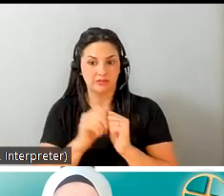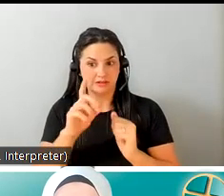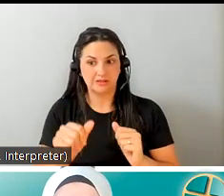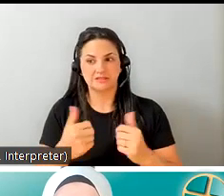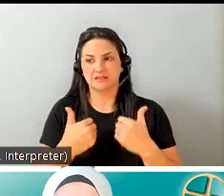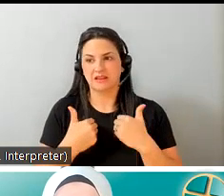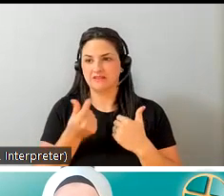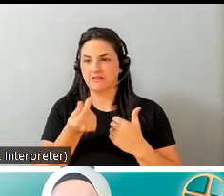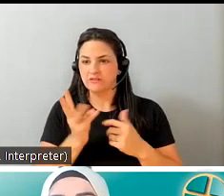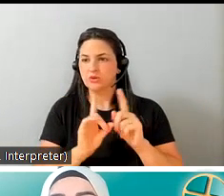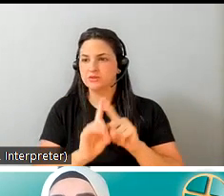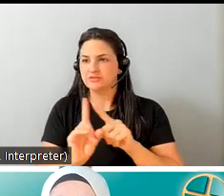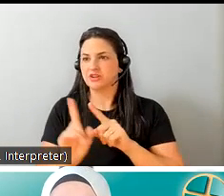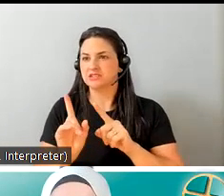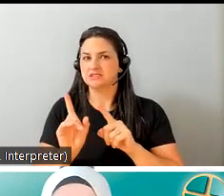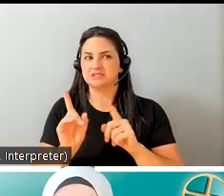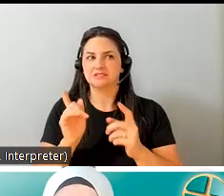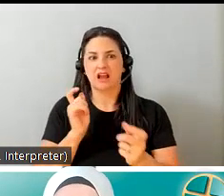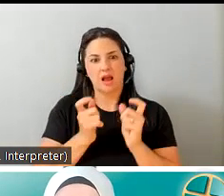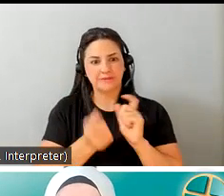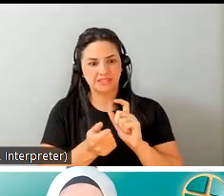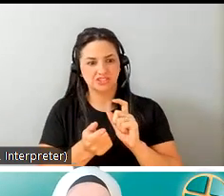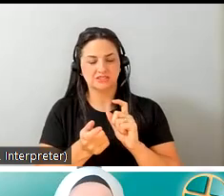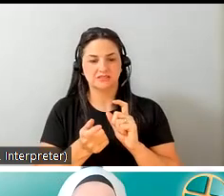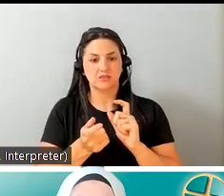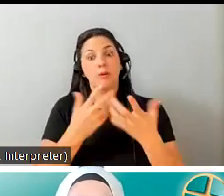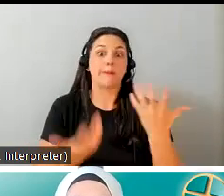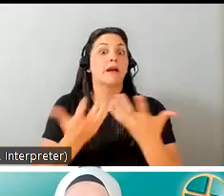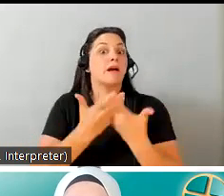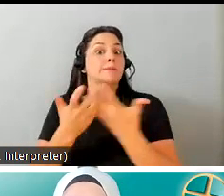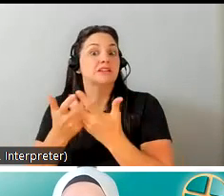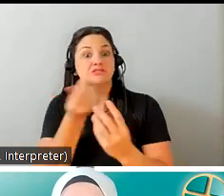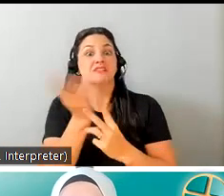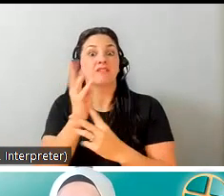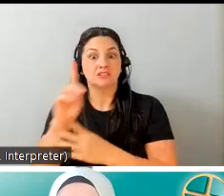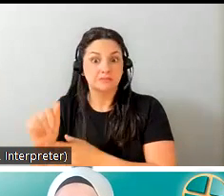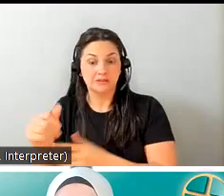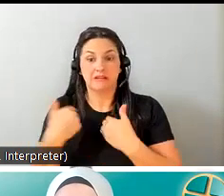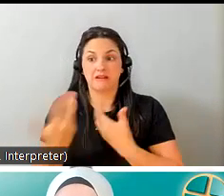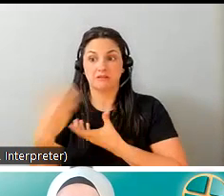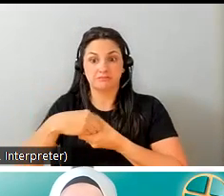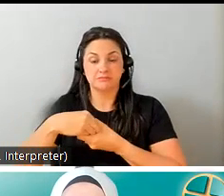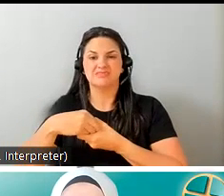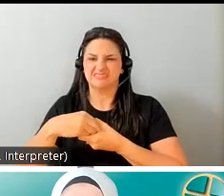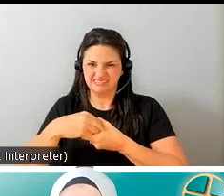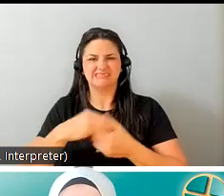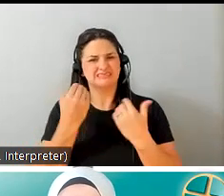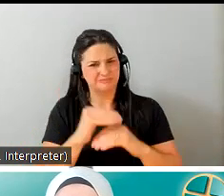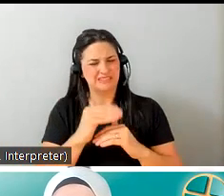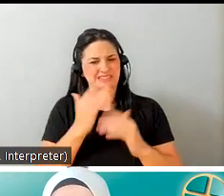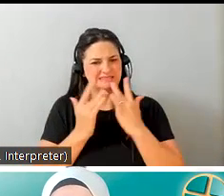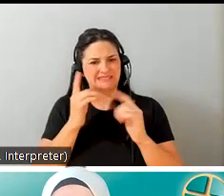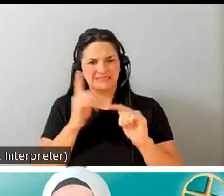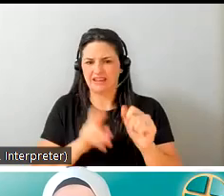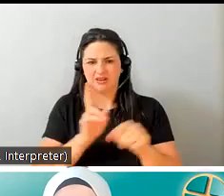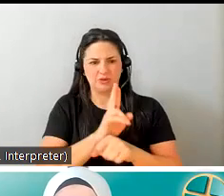different uh or a combination of disabilities and there's also quite a bit of customization limitations what that what